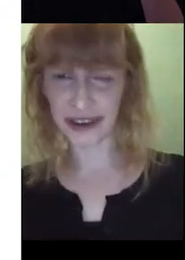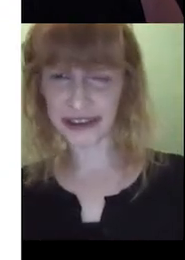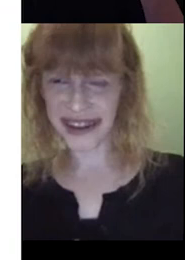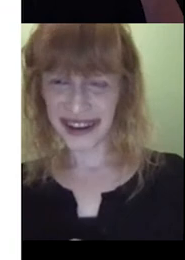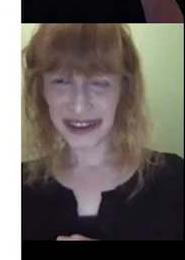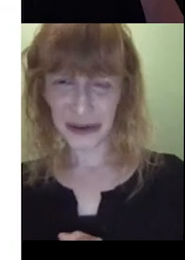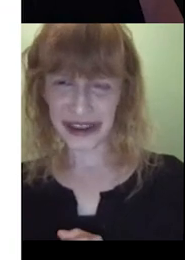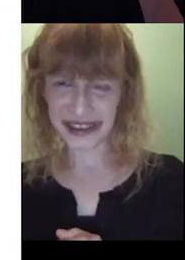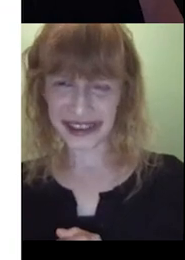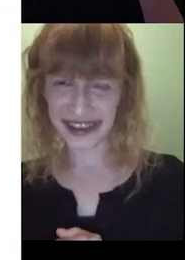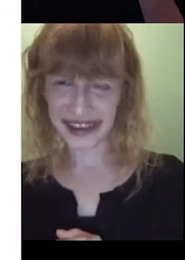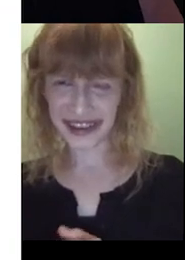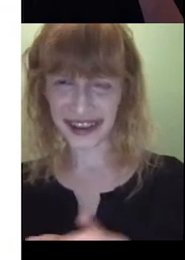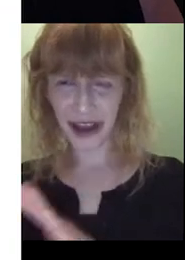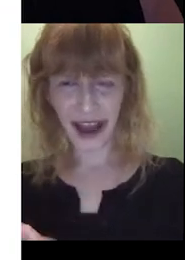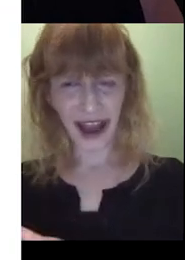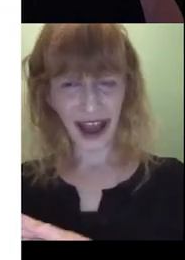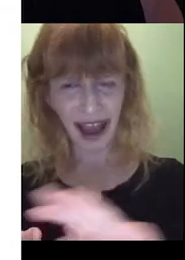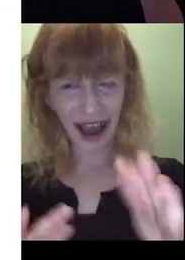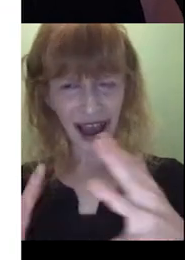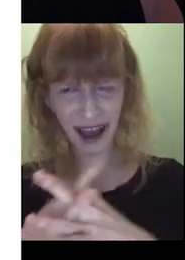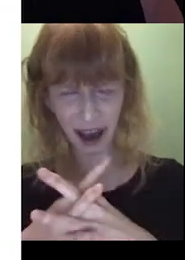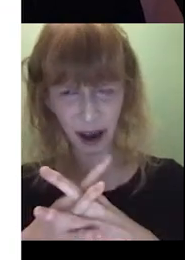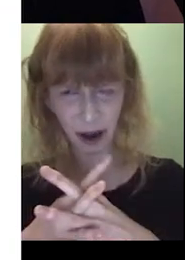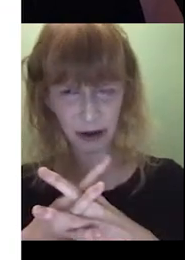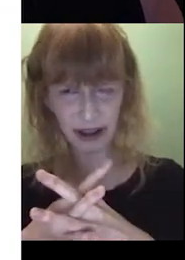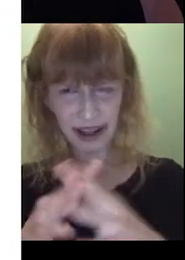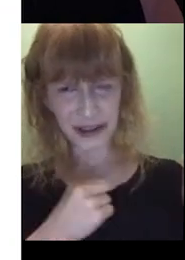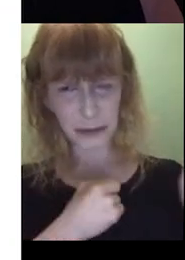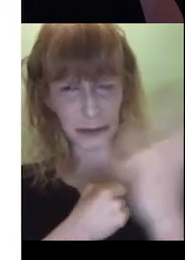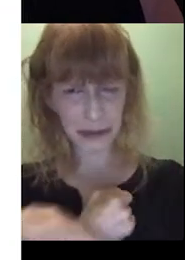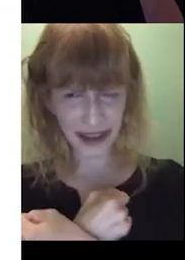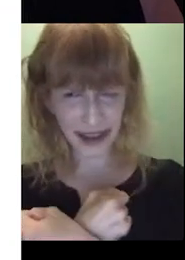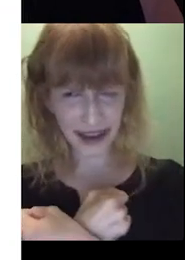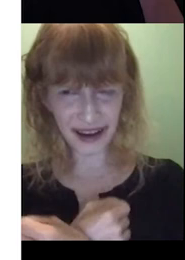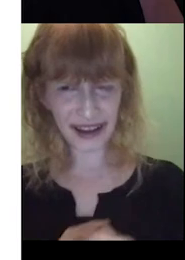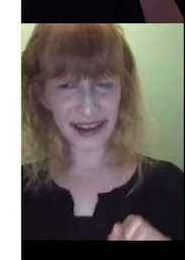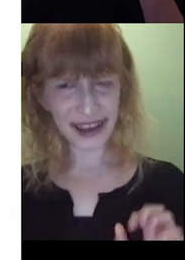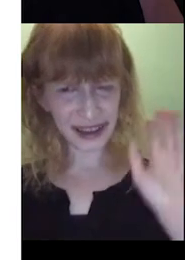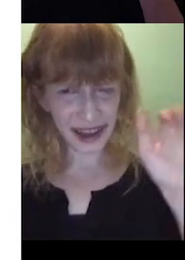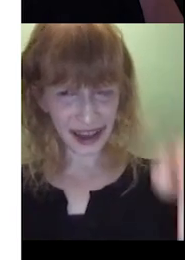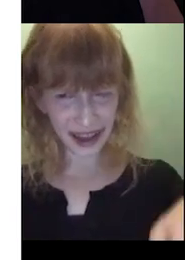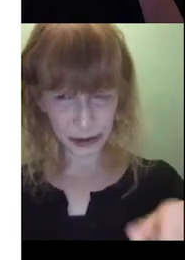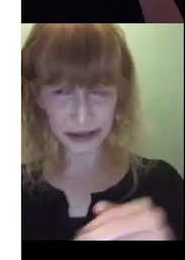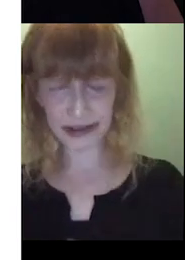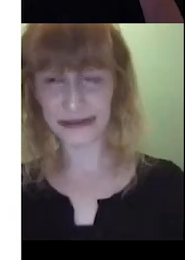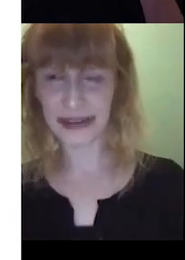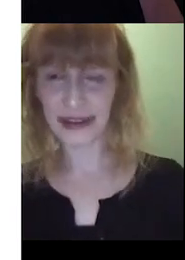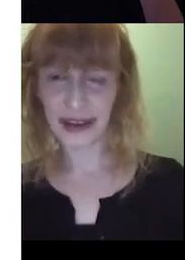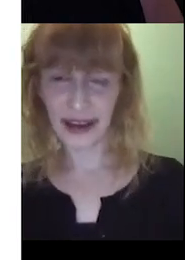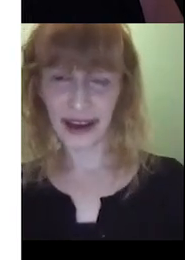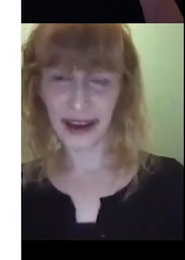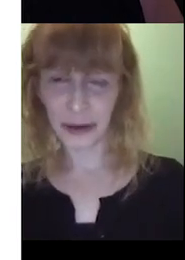in this house. So I've been thinking, you know, how did a bear get in the house?